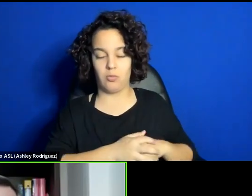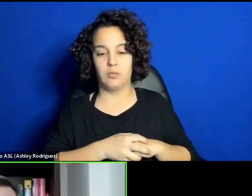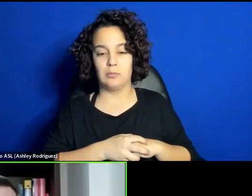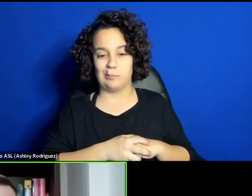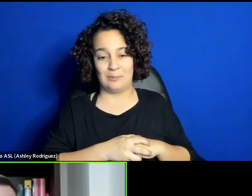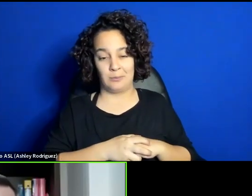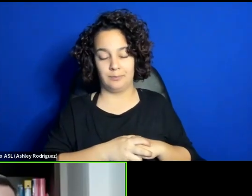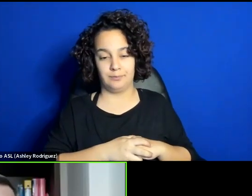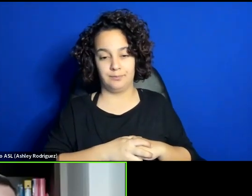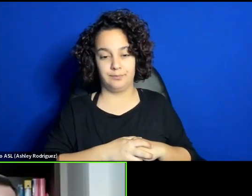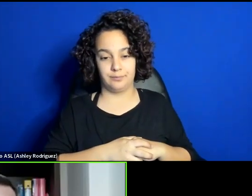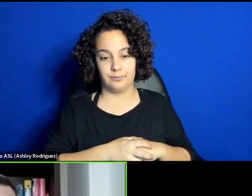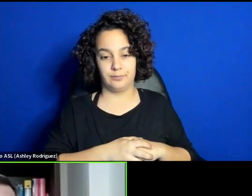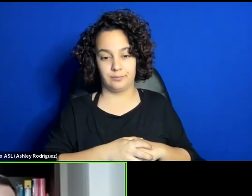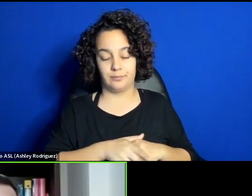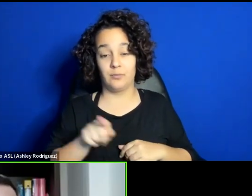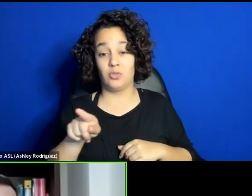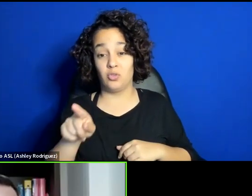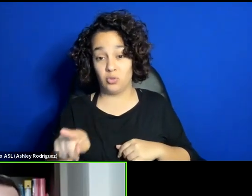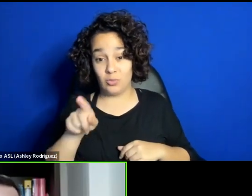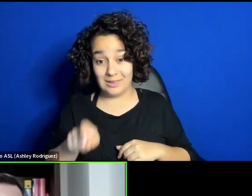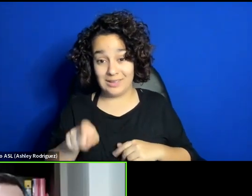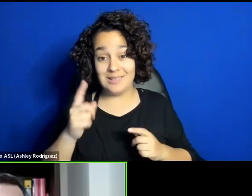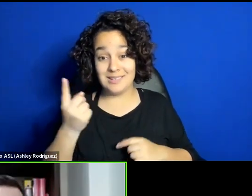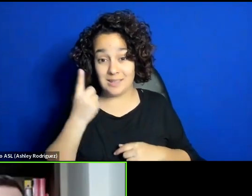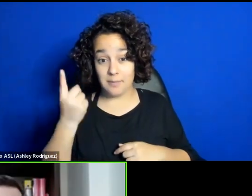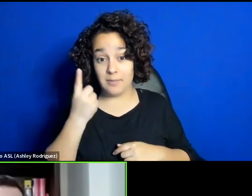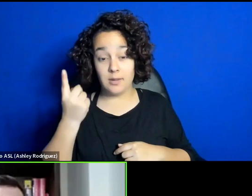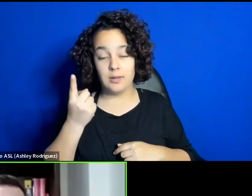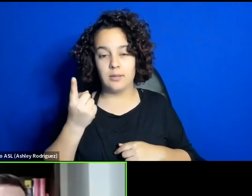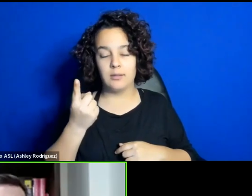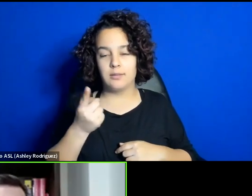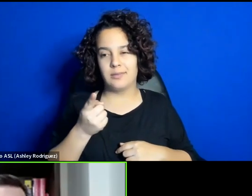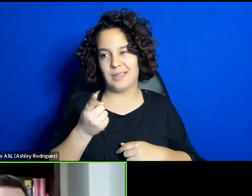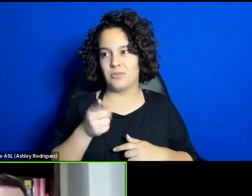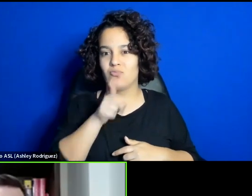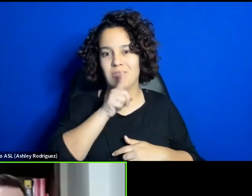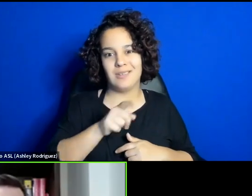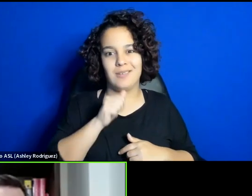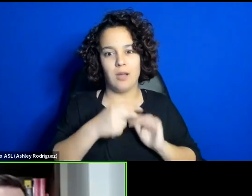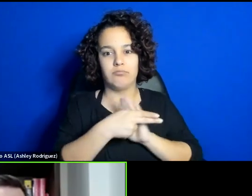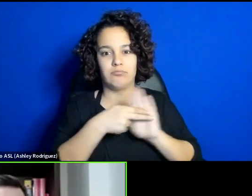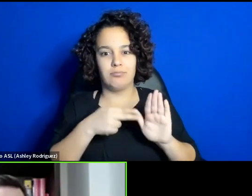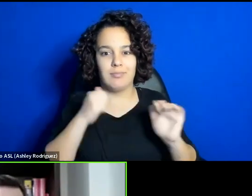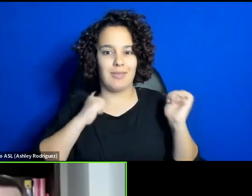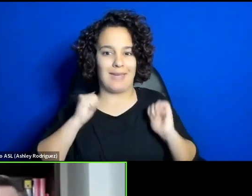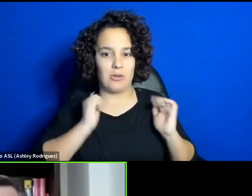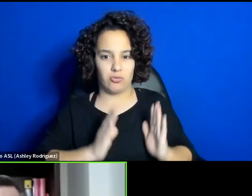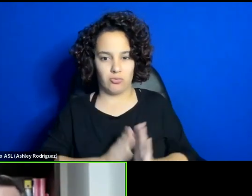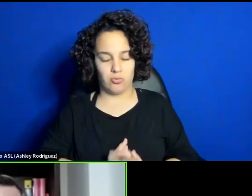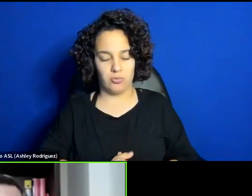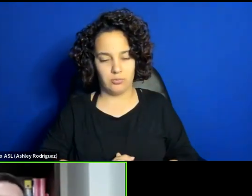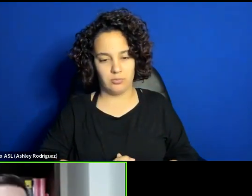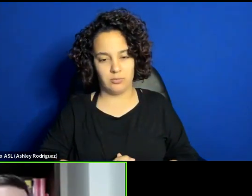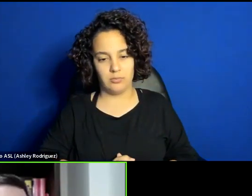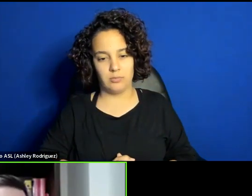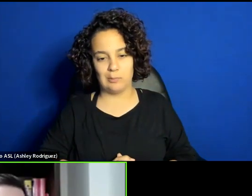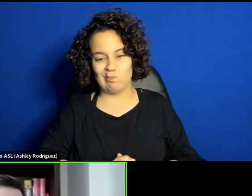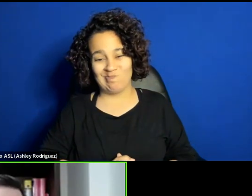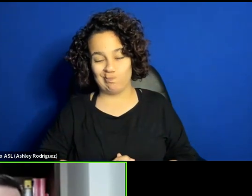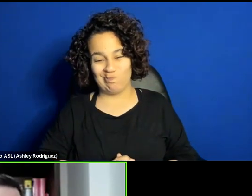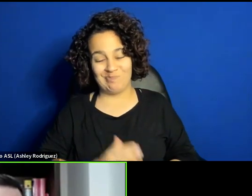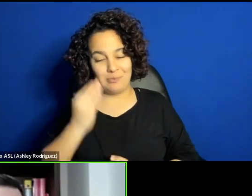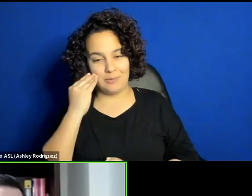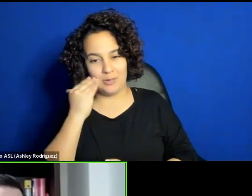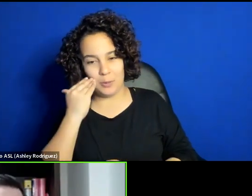Godestani did something that is not considered theatrical in any of the old school